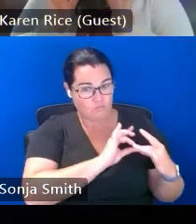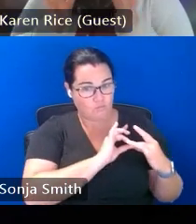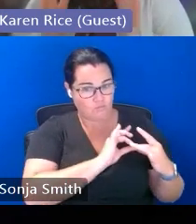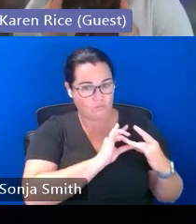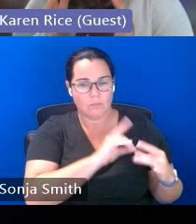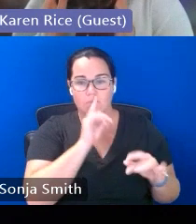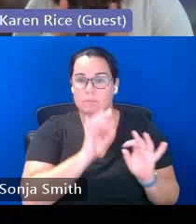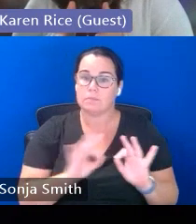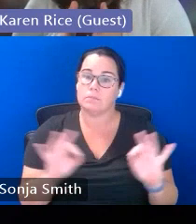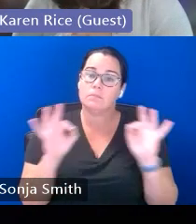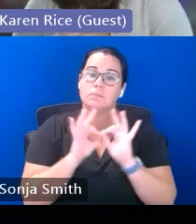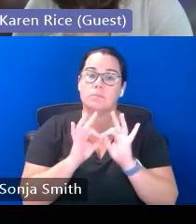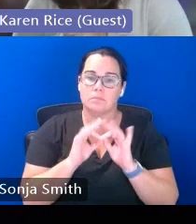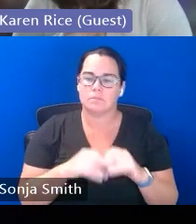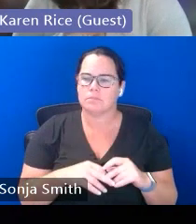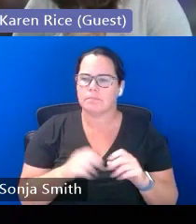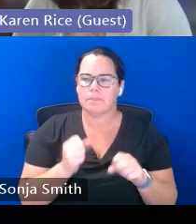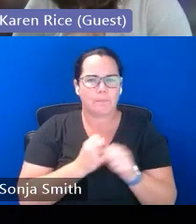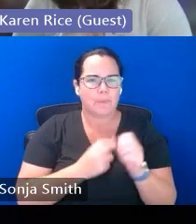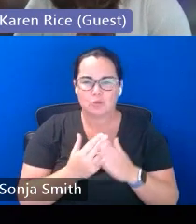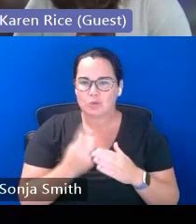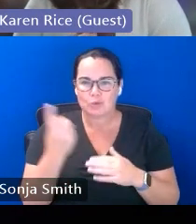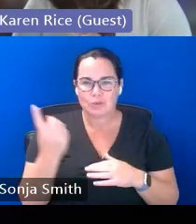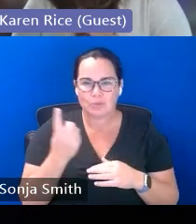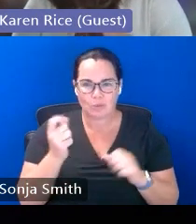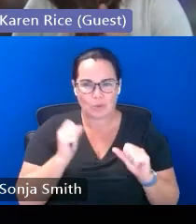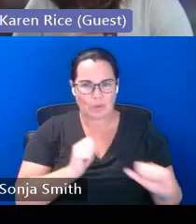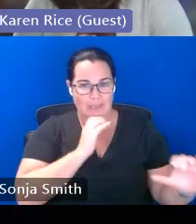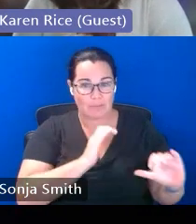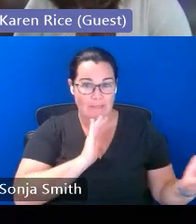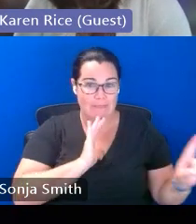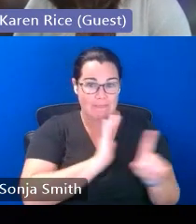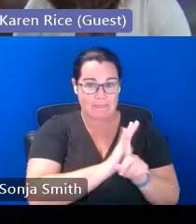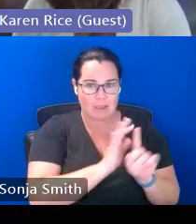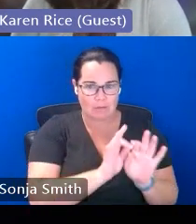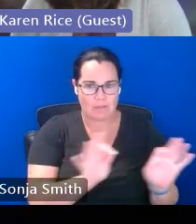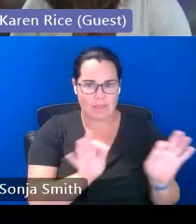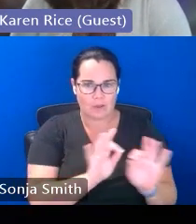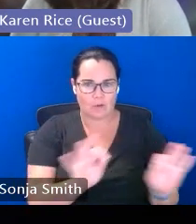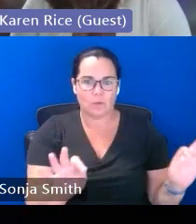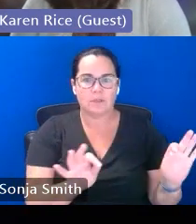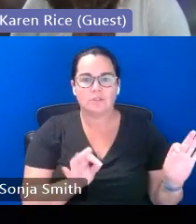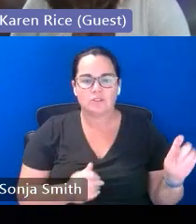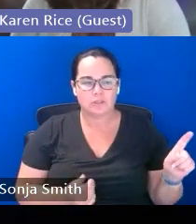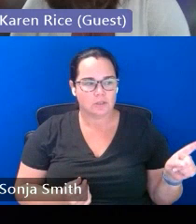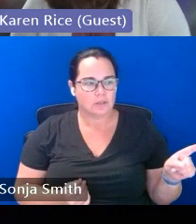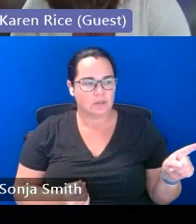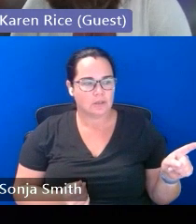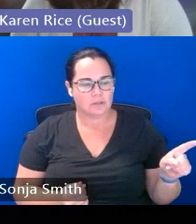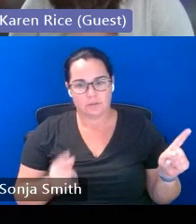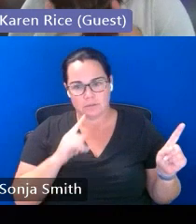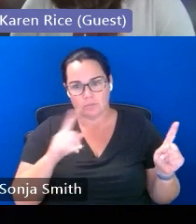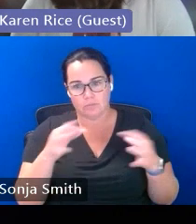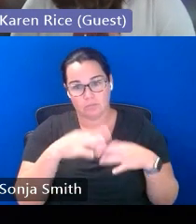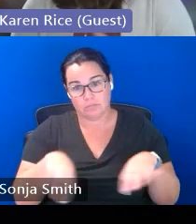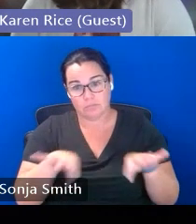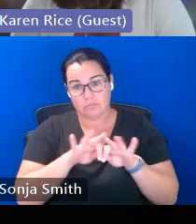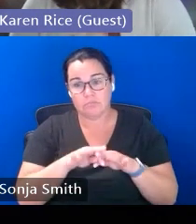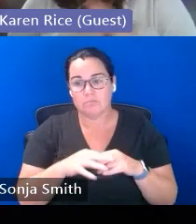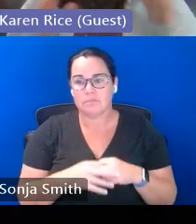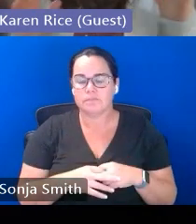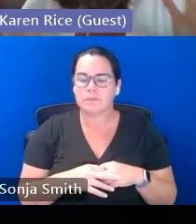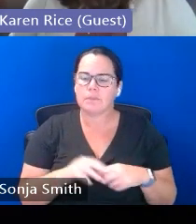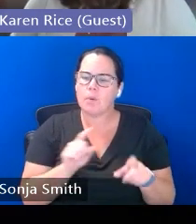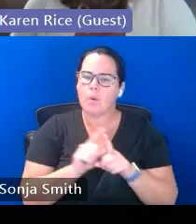someone who can communicate in the in the language that the family or the youth needs is really important but letting